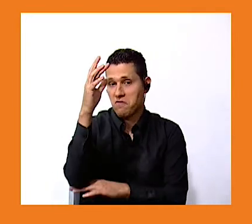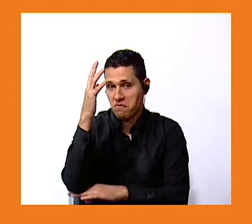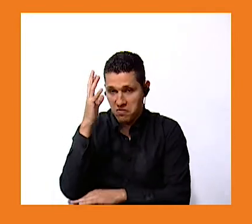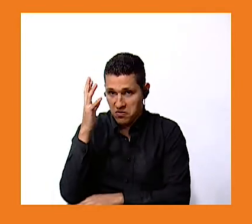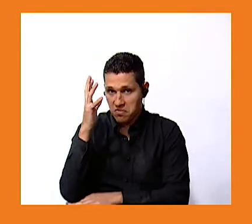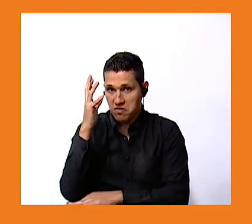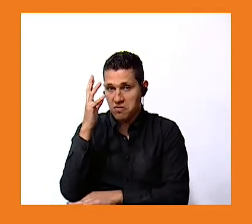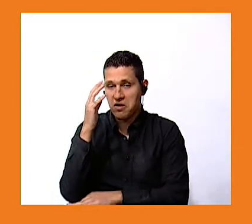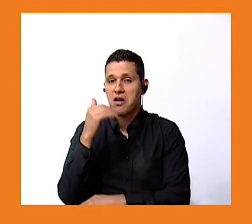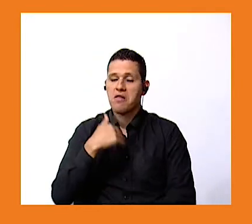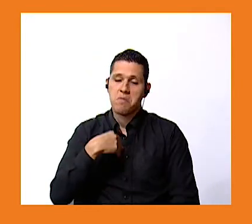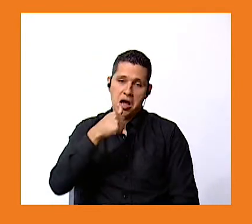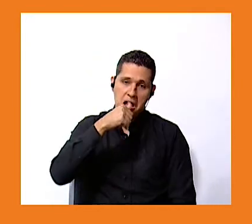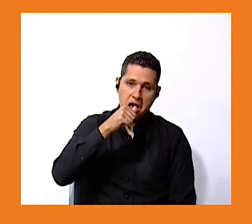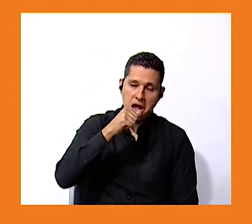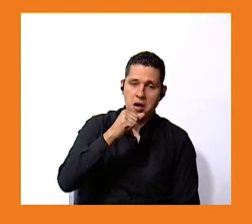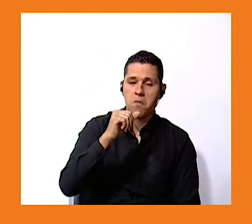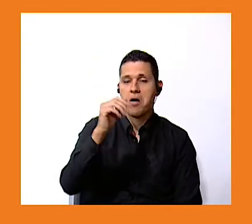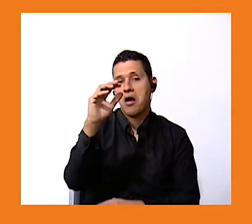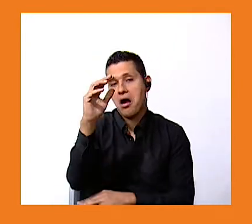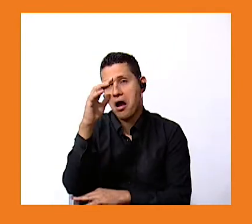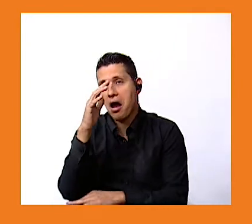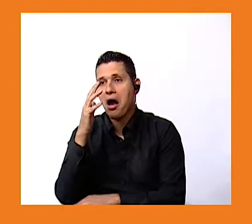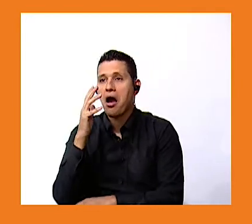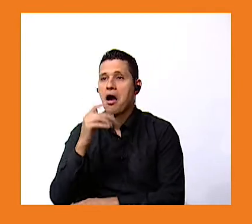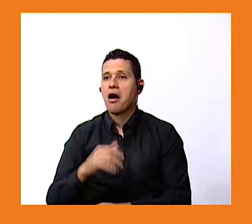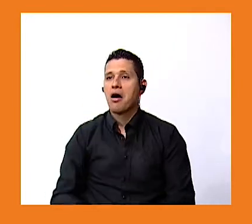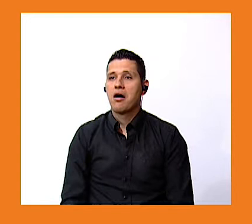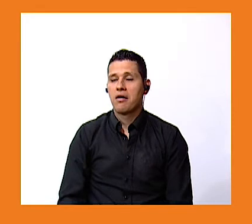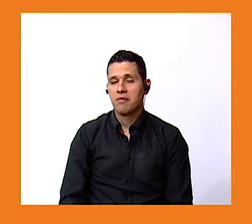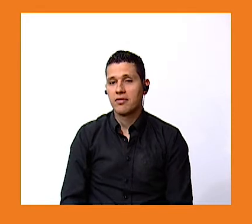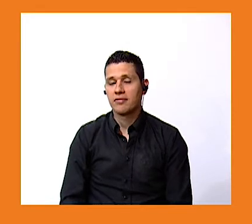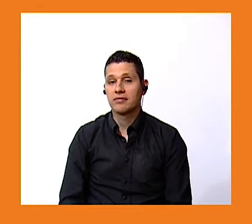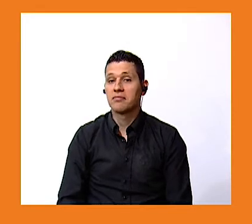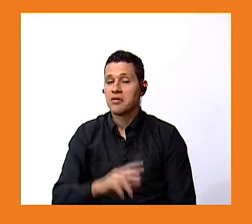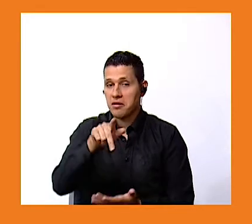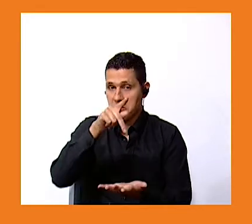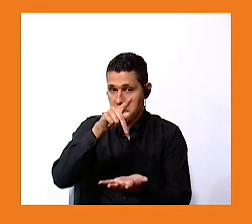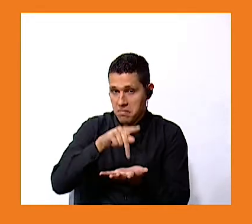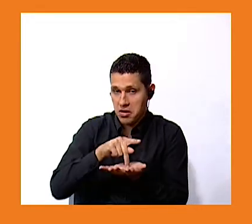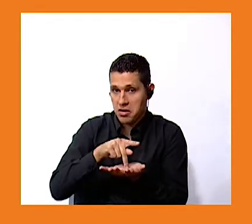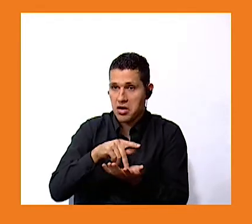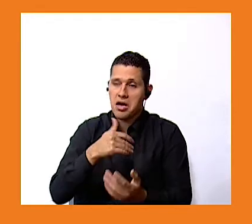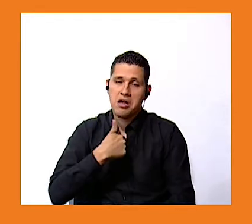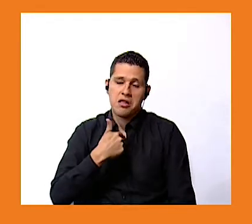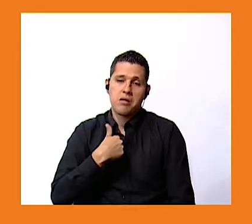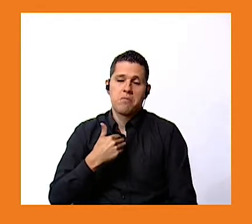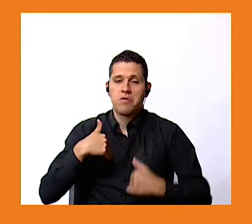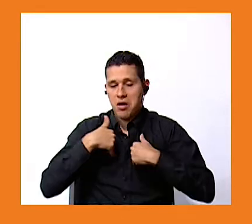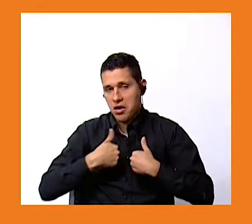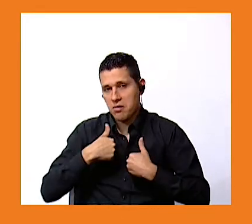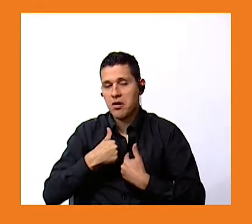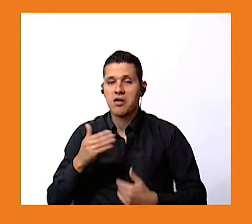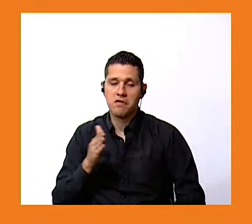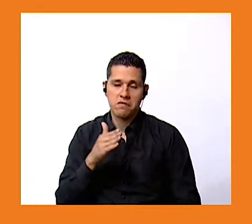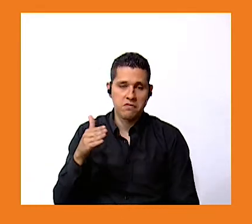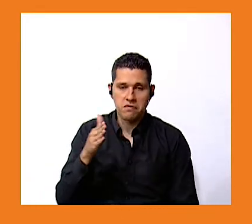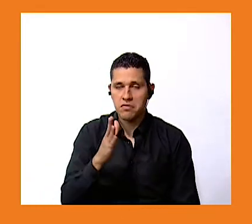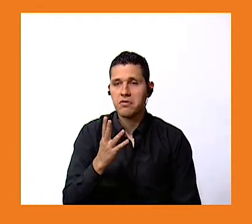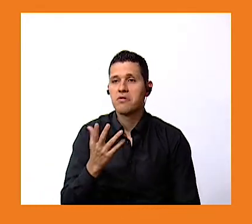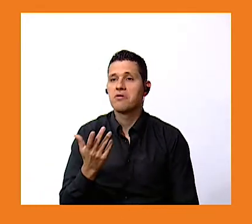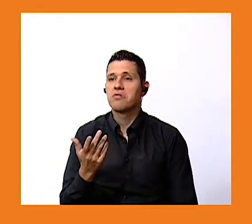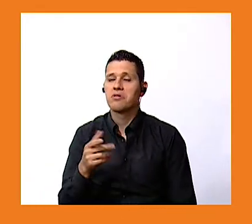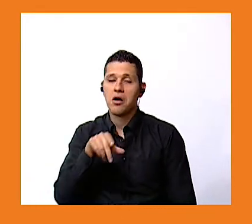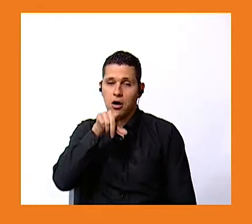have the water tree a nest in a park and we have a fish a bird just like me